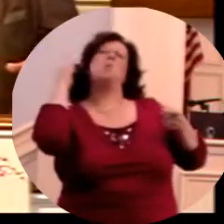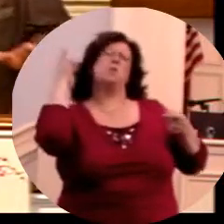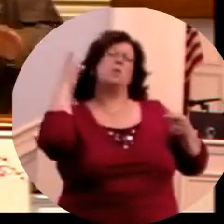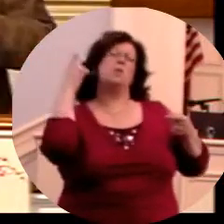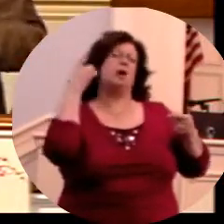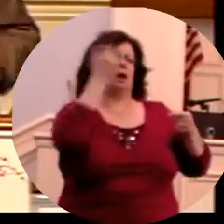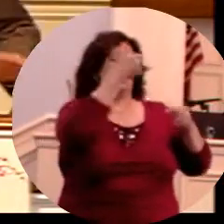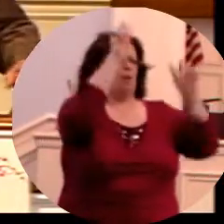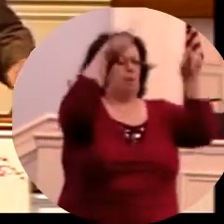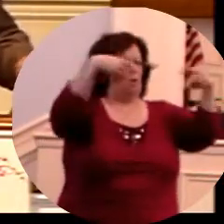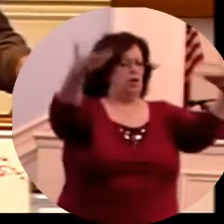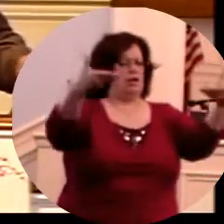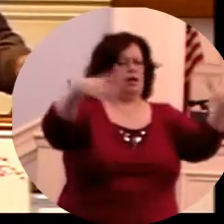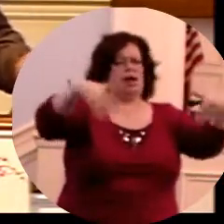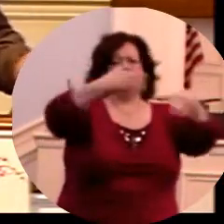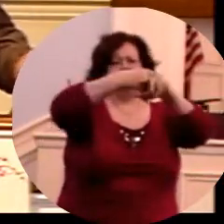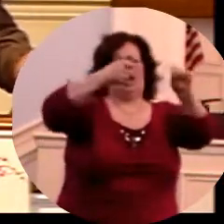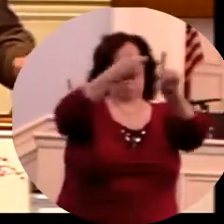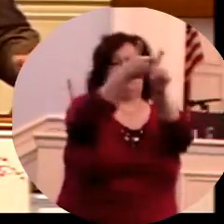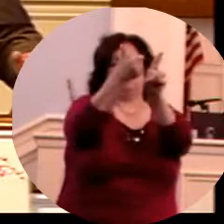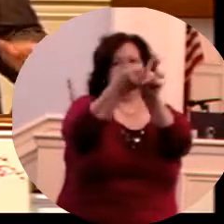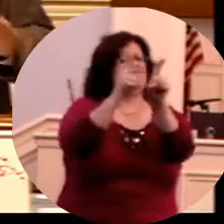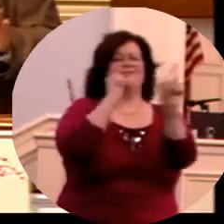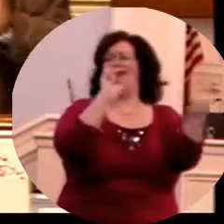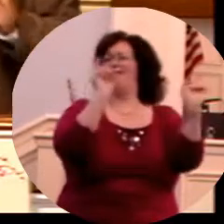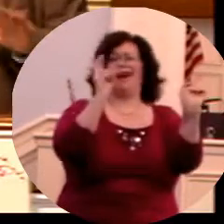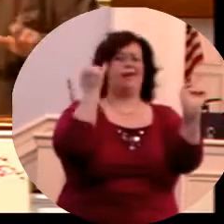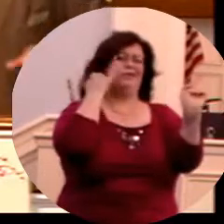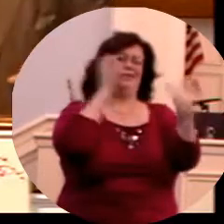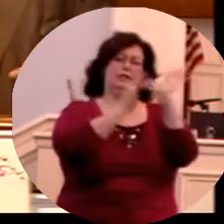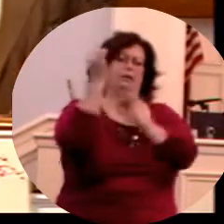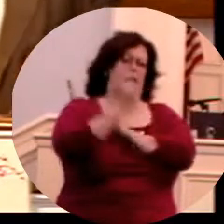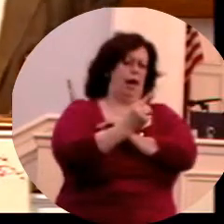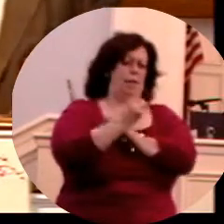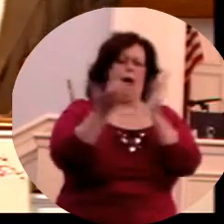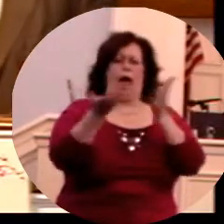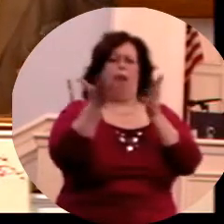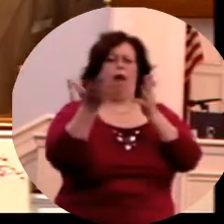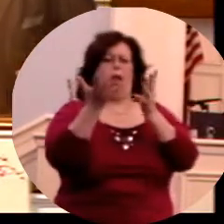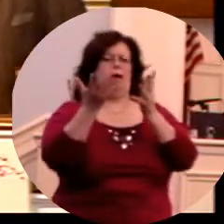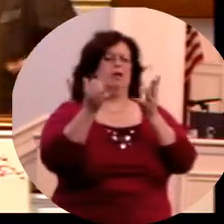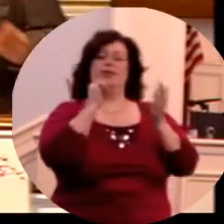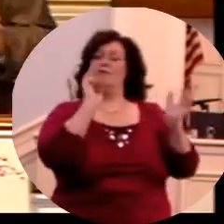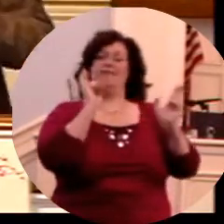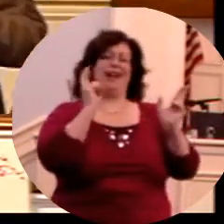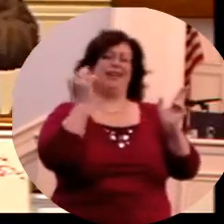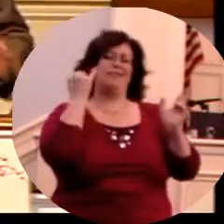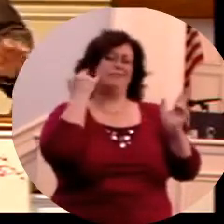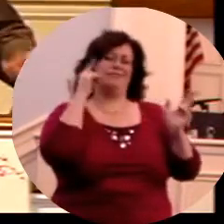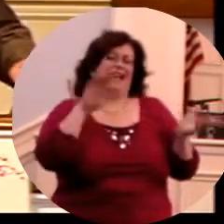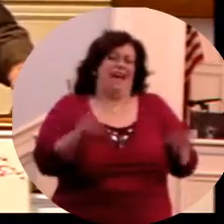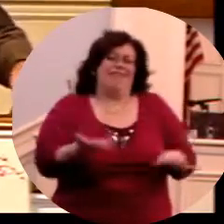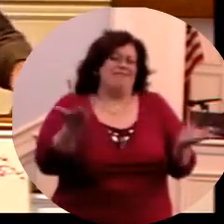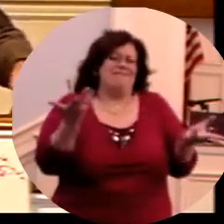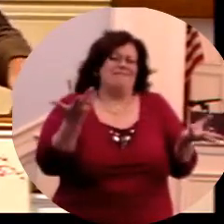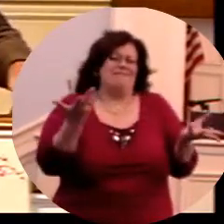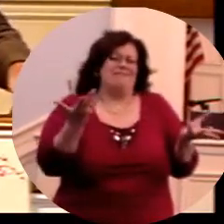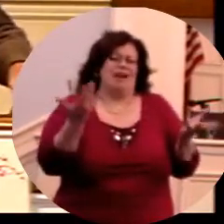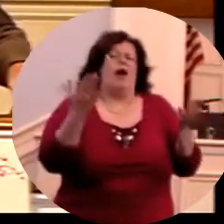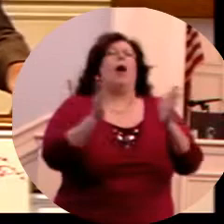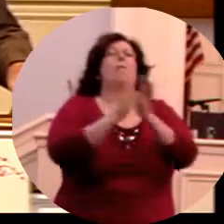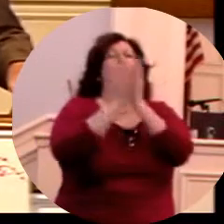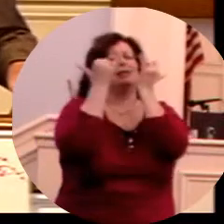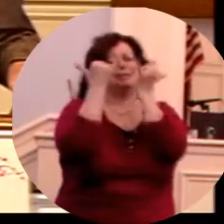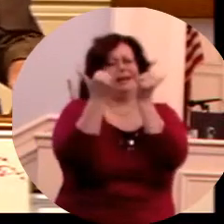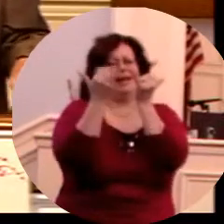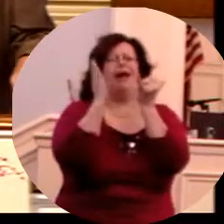lives, there'll be that one in our midst today who's not saved, who's not prepared for the coming of the Lord, they're not prepared for death, I pray that